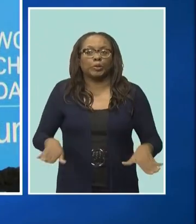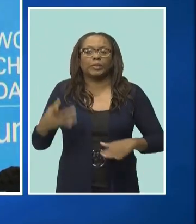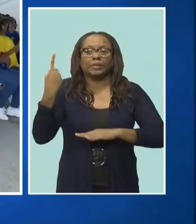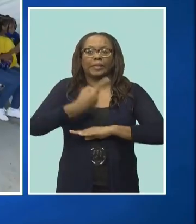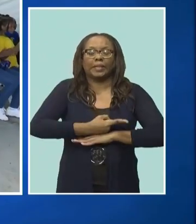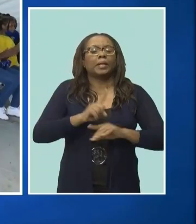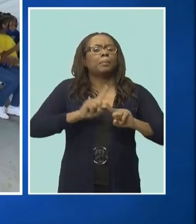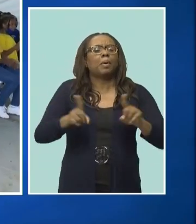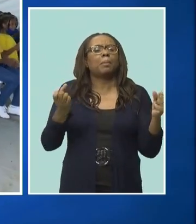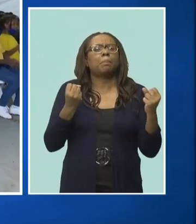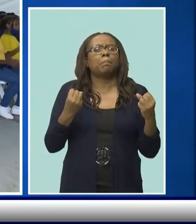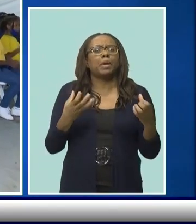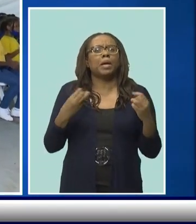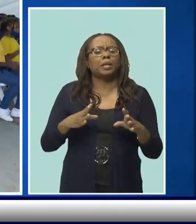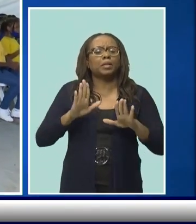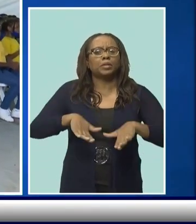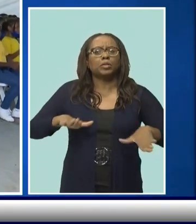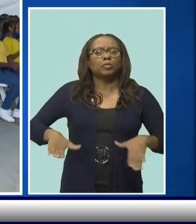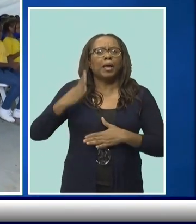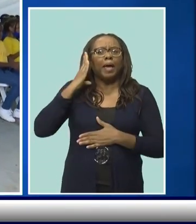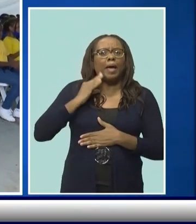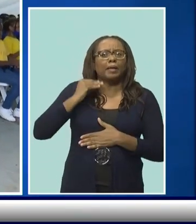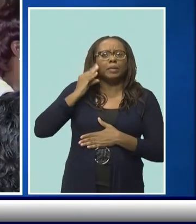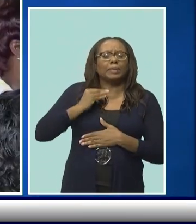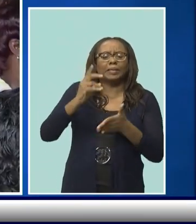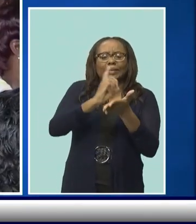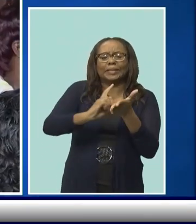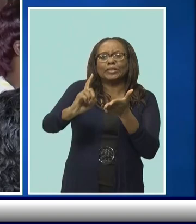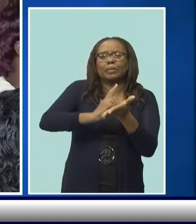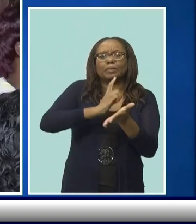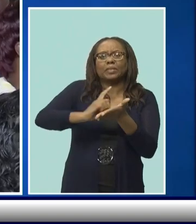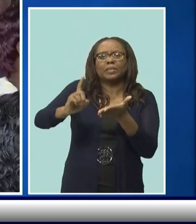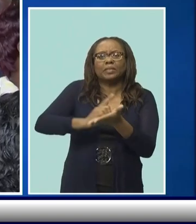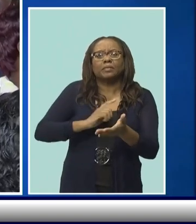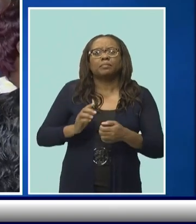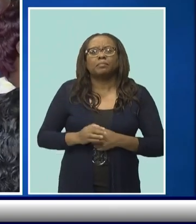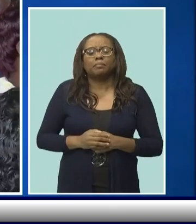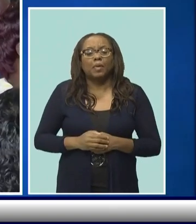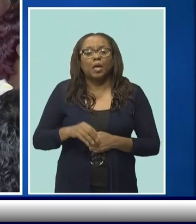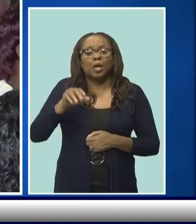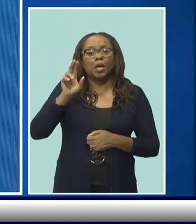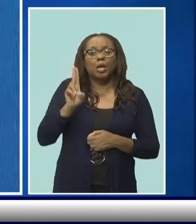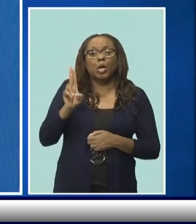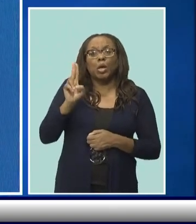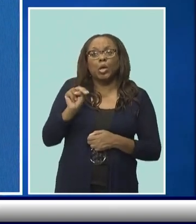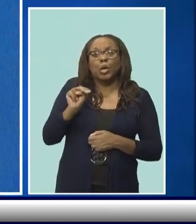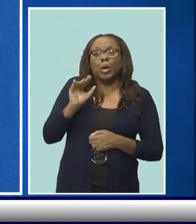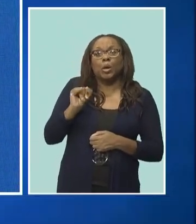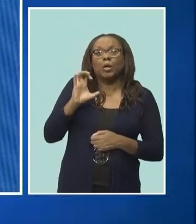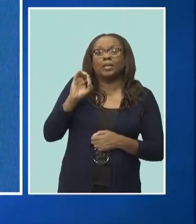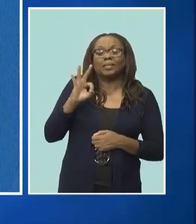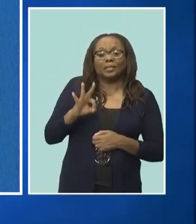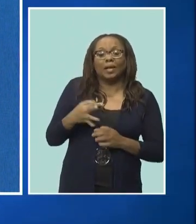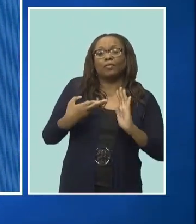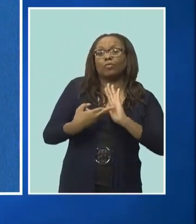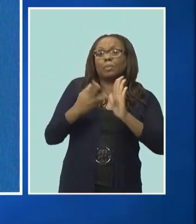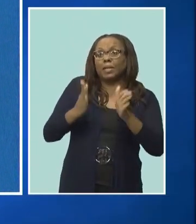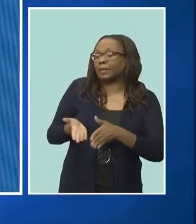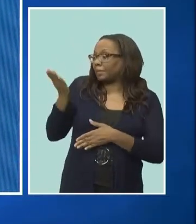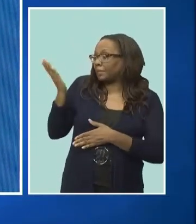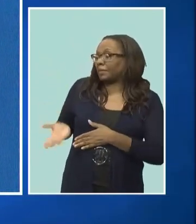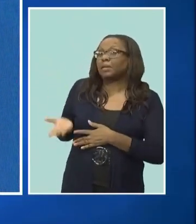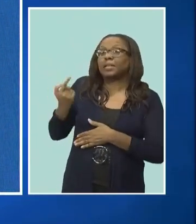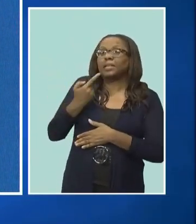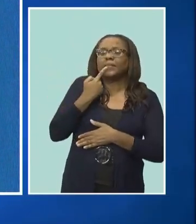youngsters who are being discriminated against. According to the deputy UNICEF representative, Tanya Radosav-Zhevek, a